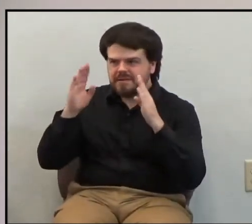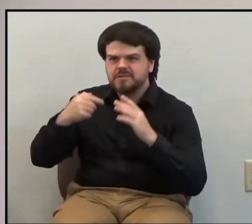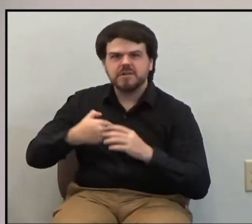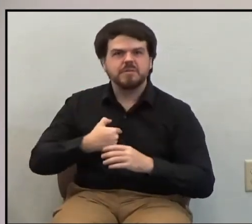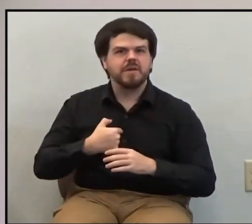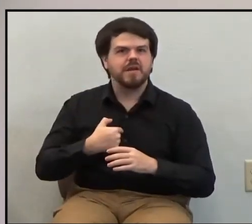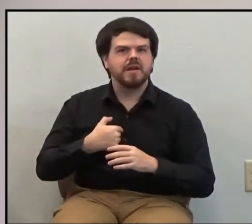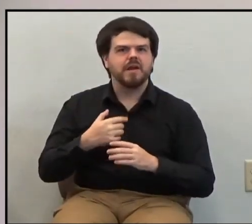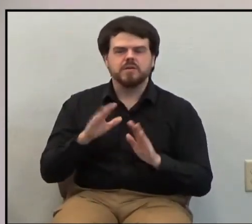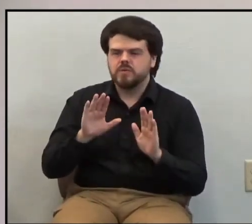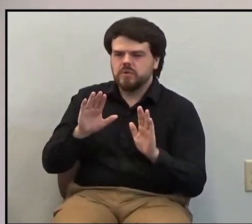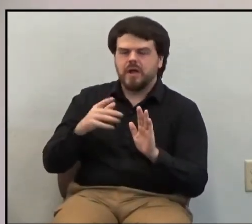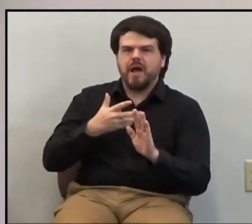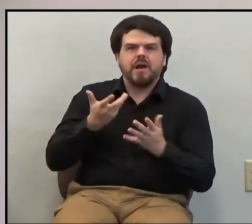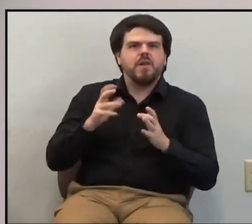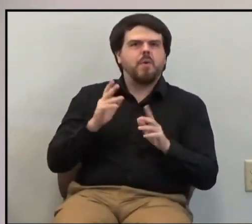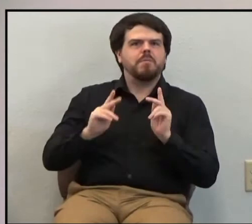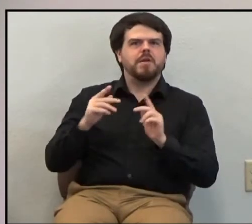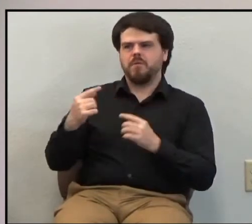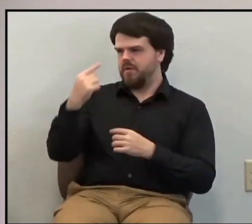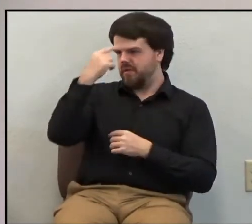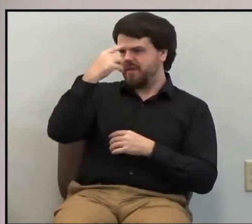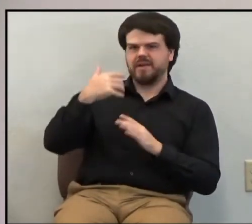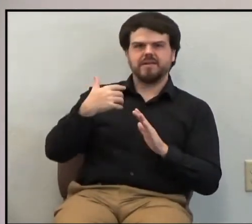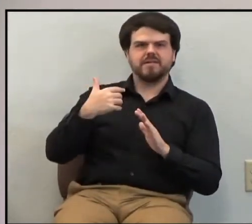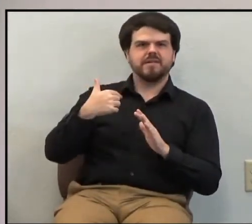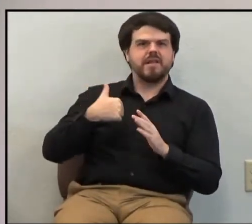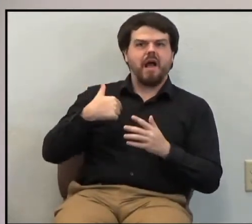I don't want people to think that I really want?